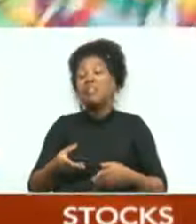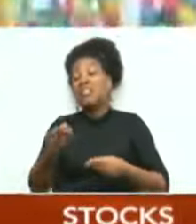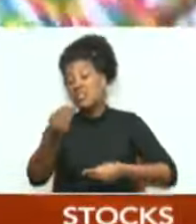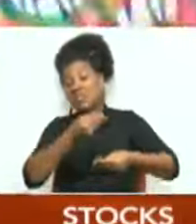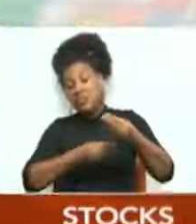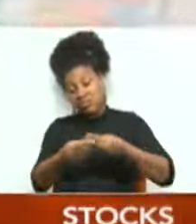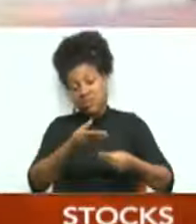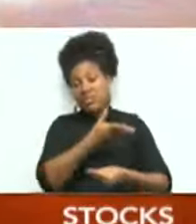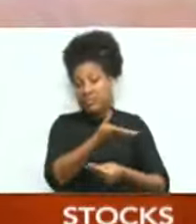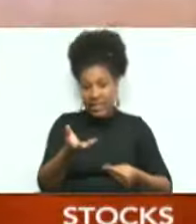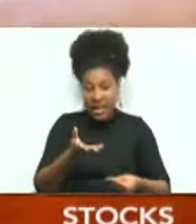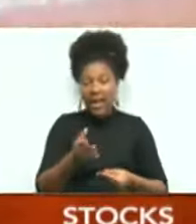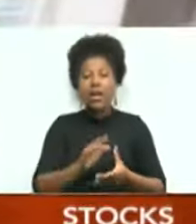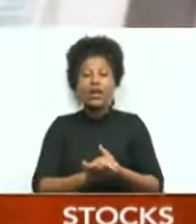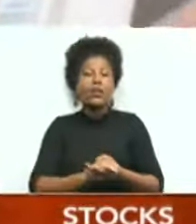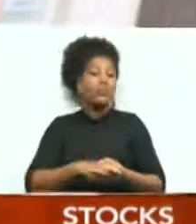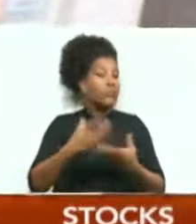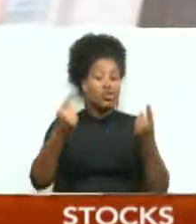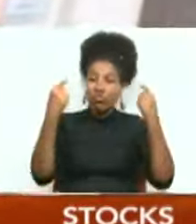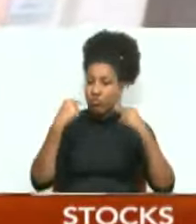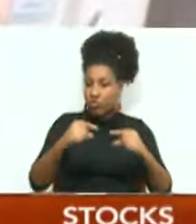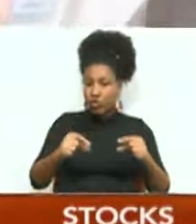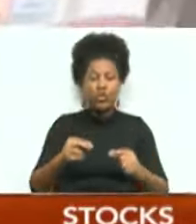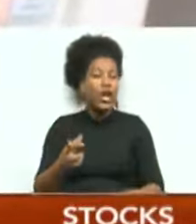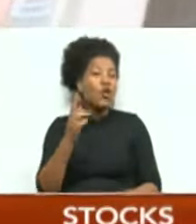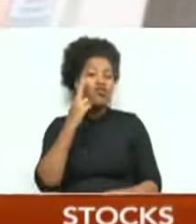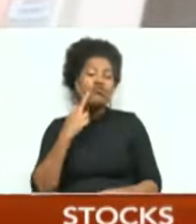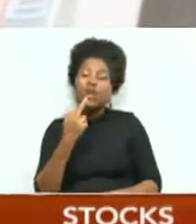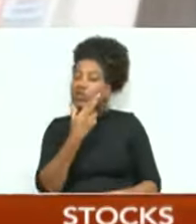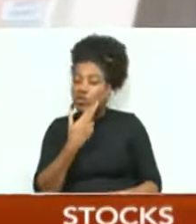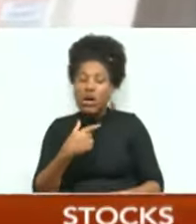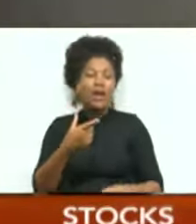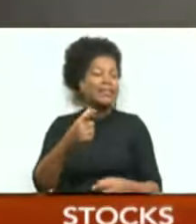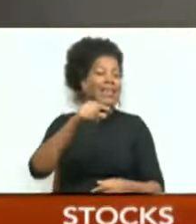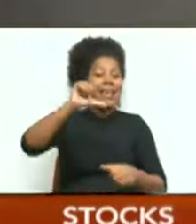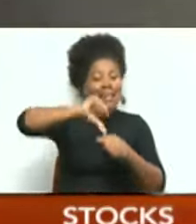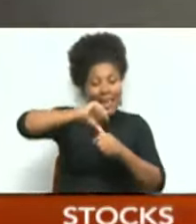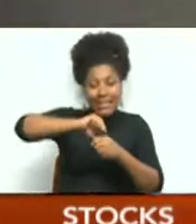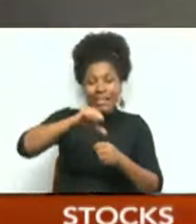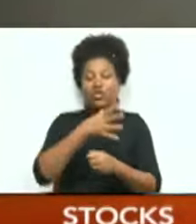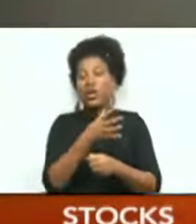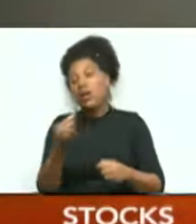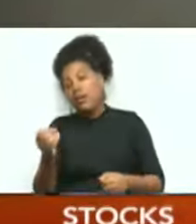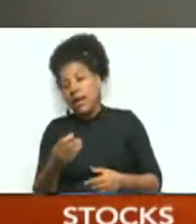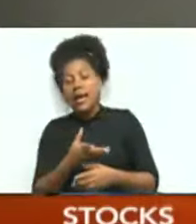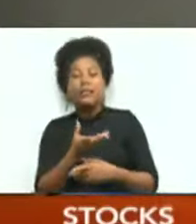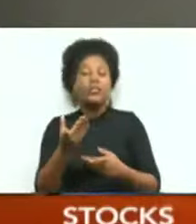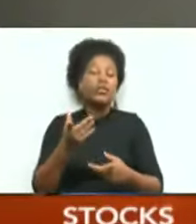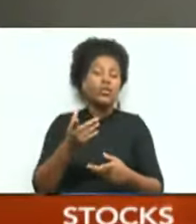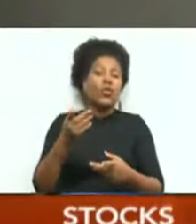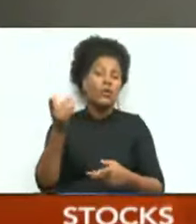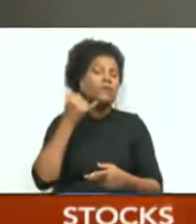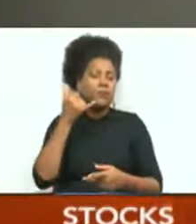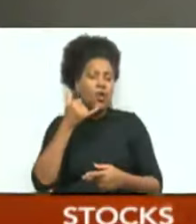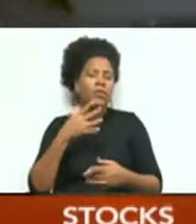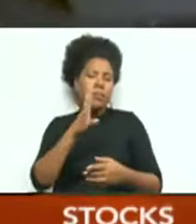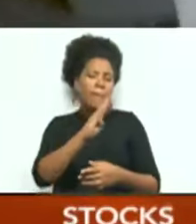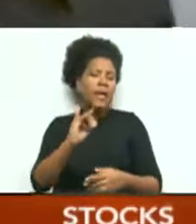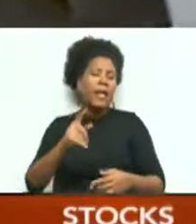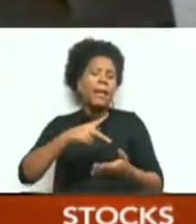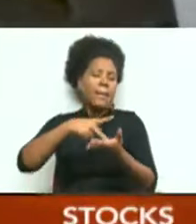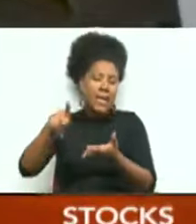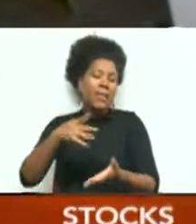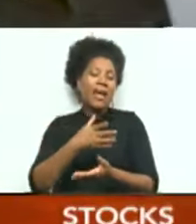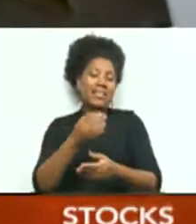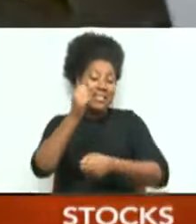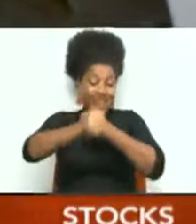segments, supermarkets, restaurants, gas stations, and telecommunications showed double-digit growth year over year, while there